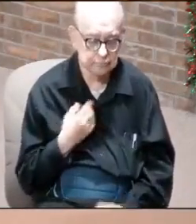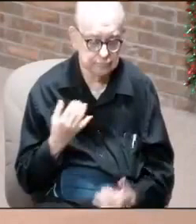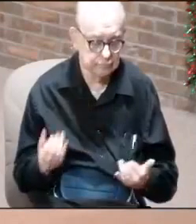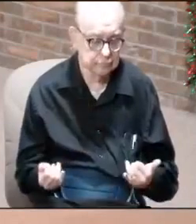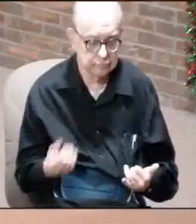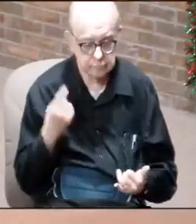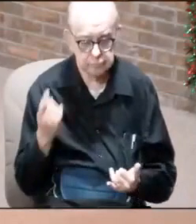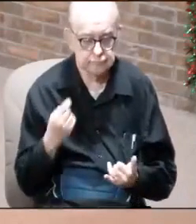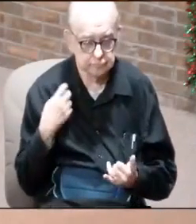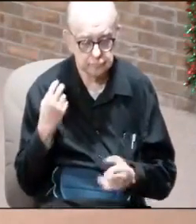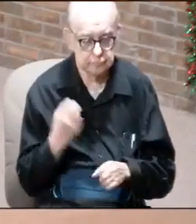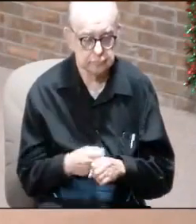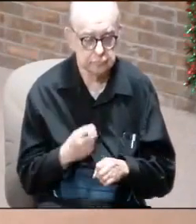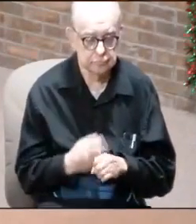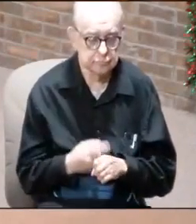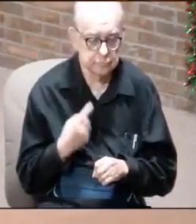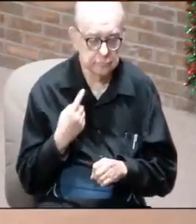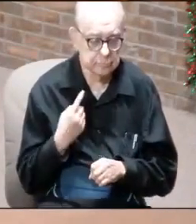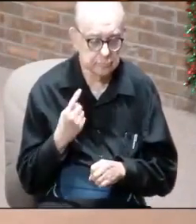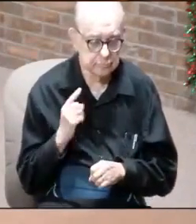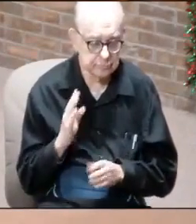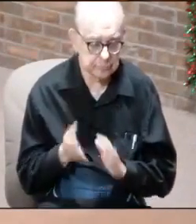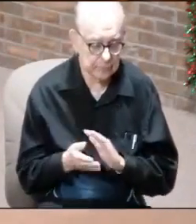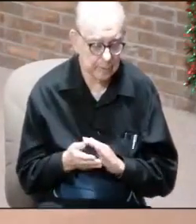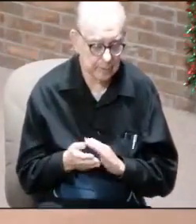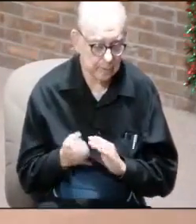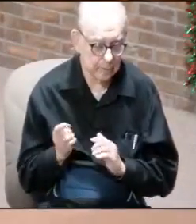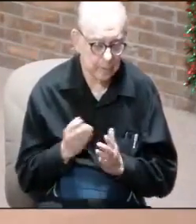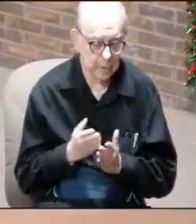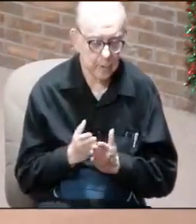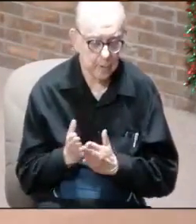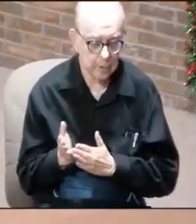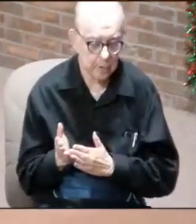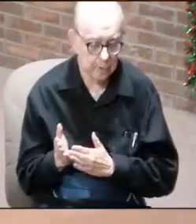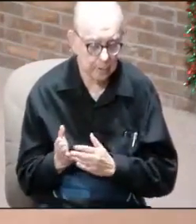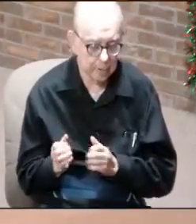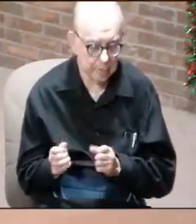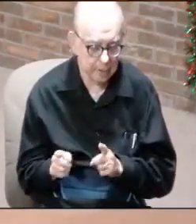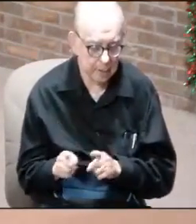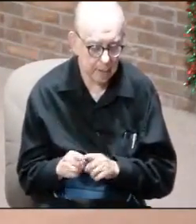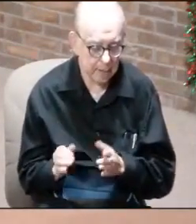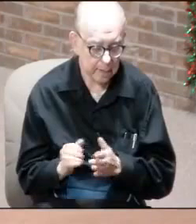Now think about how hard it's going to be to go through something like this without Jesus.